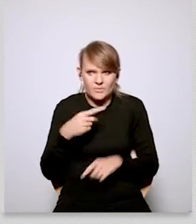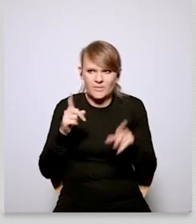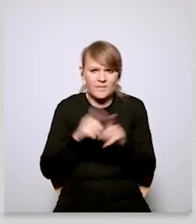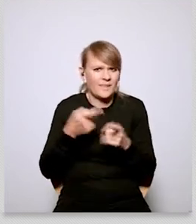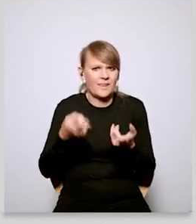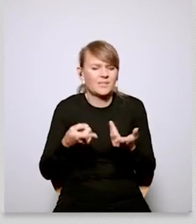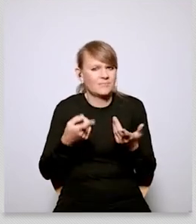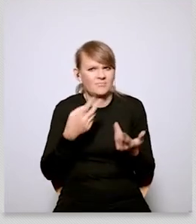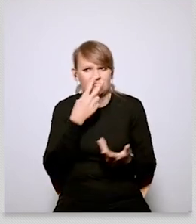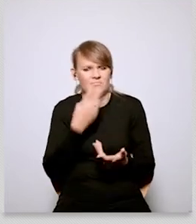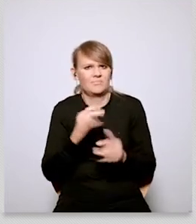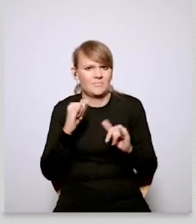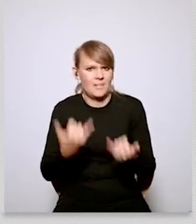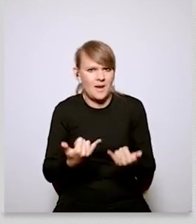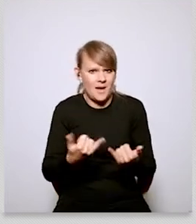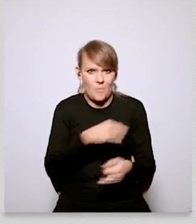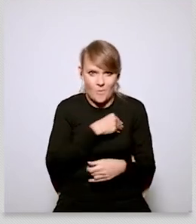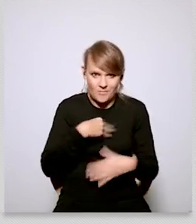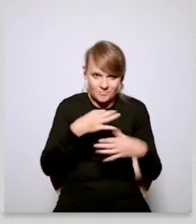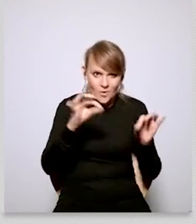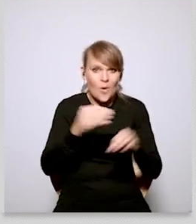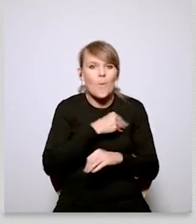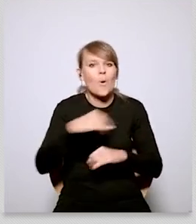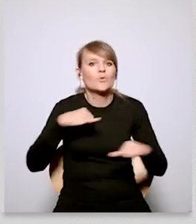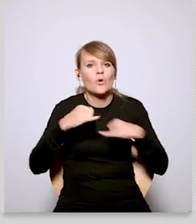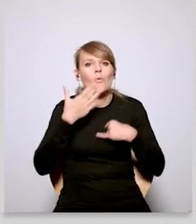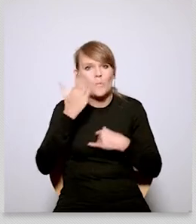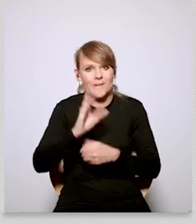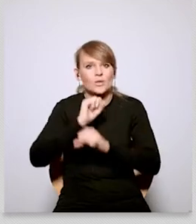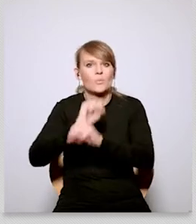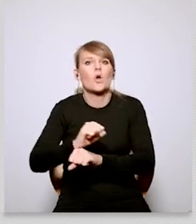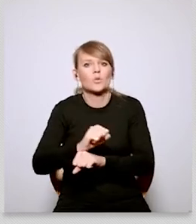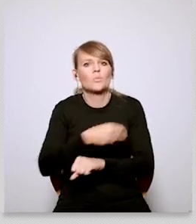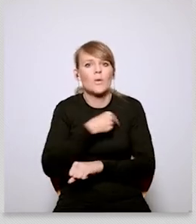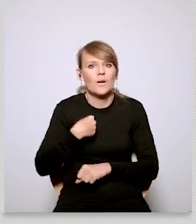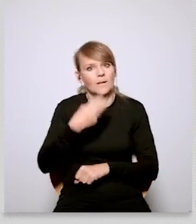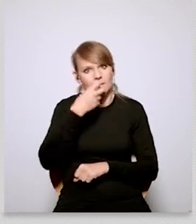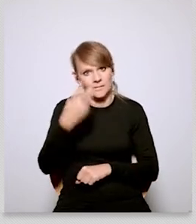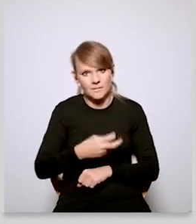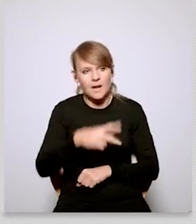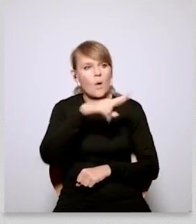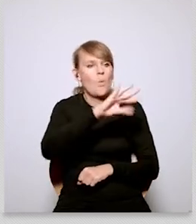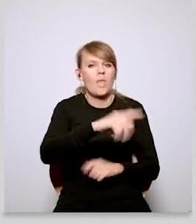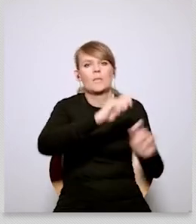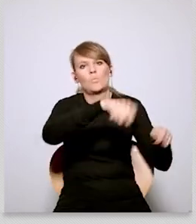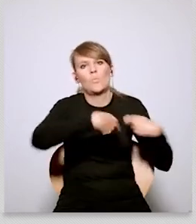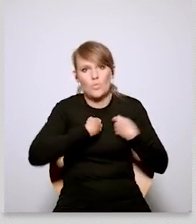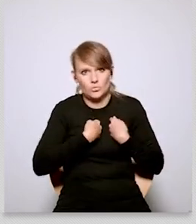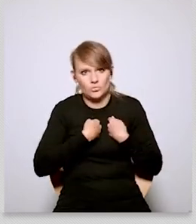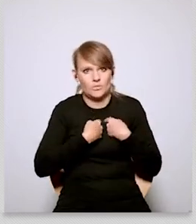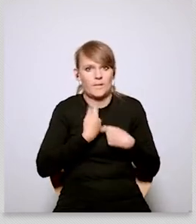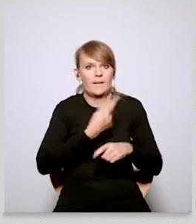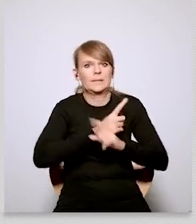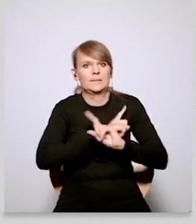to a serious economic crisis in poland so that polarizes a lot too because people are